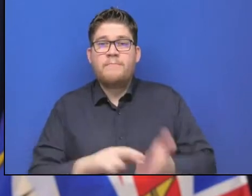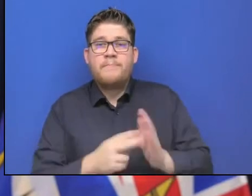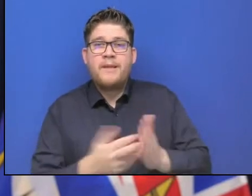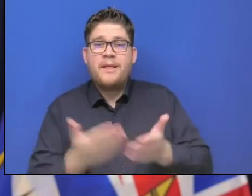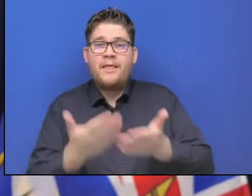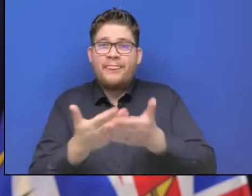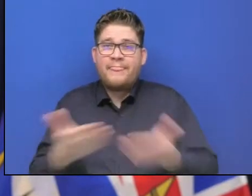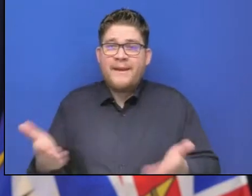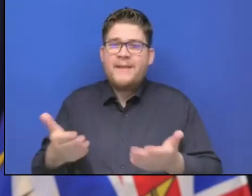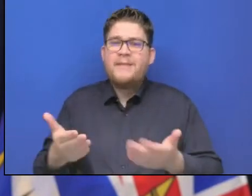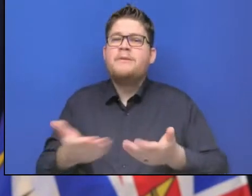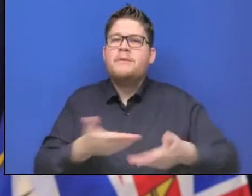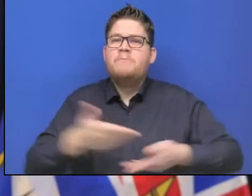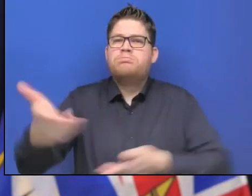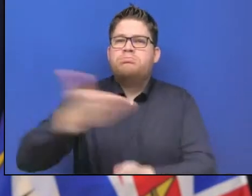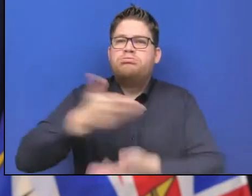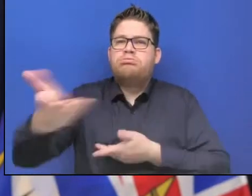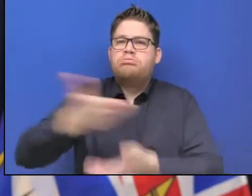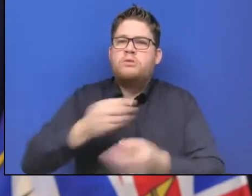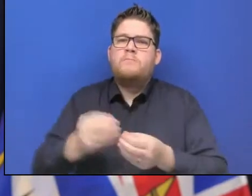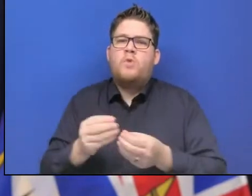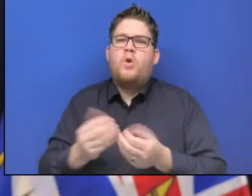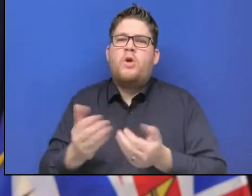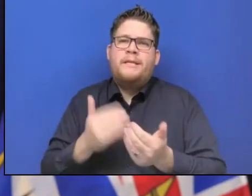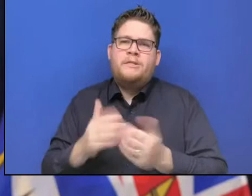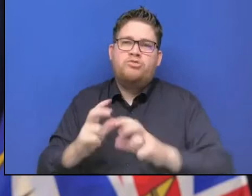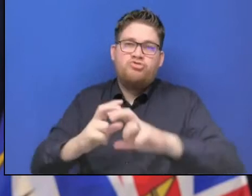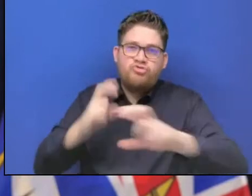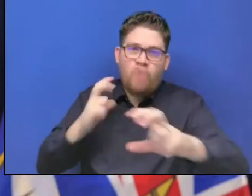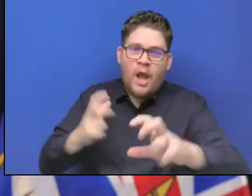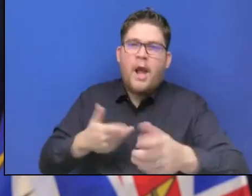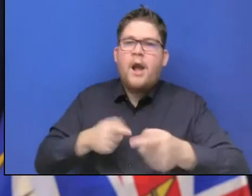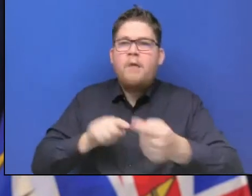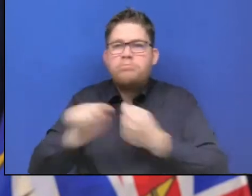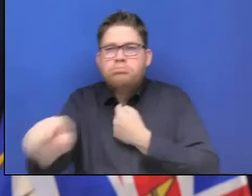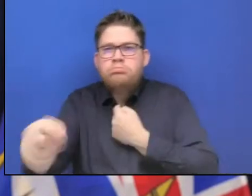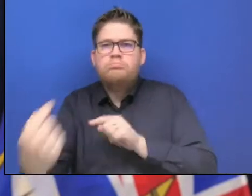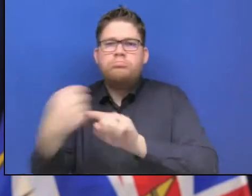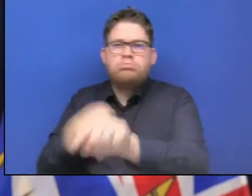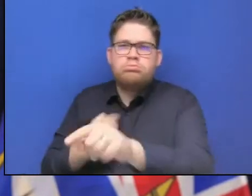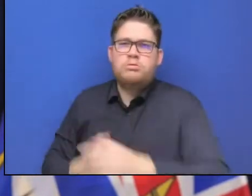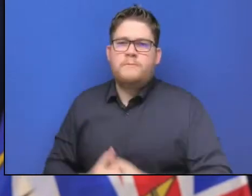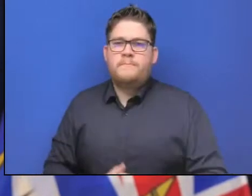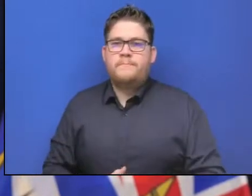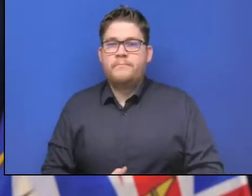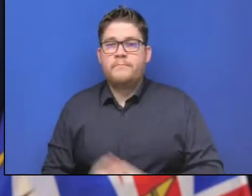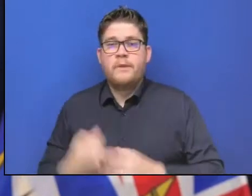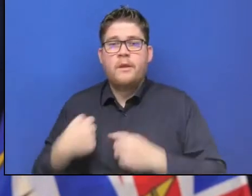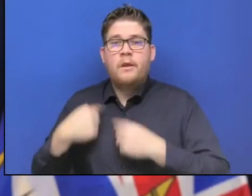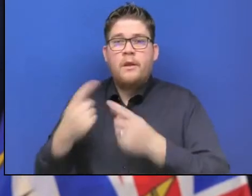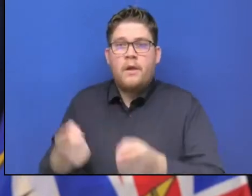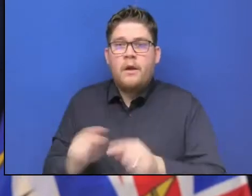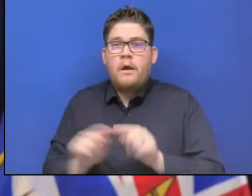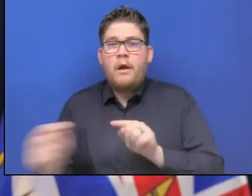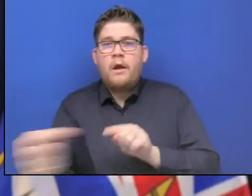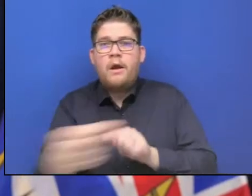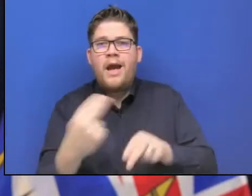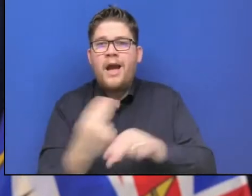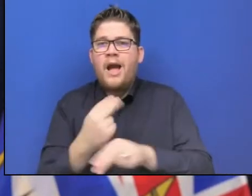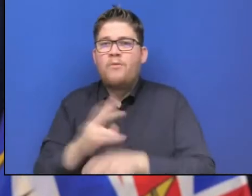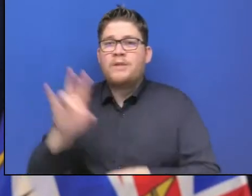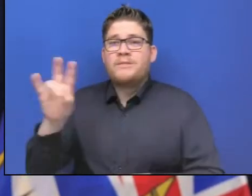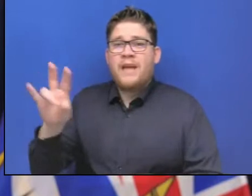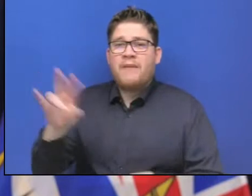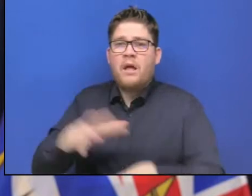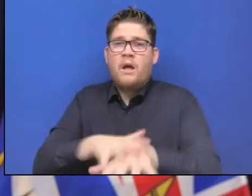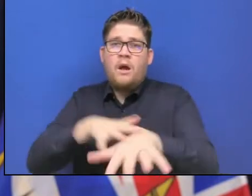Opening Highway 1 will help relieve the congestion that we have seen on Highway 7. Travel restrictions will remain in place